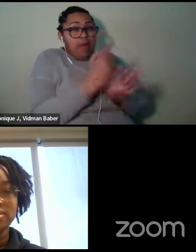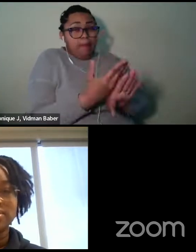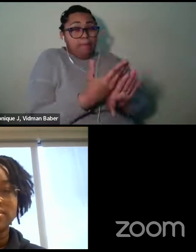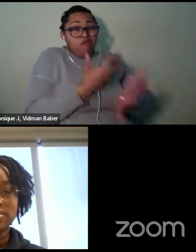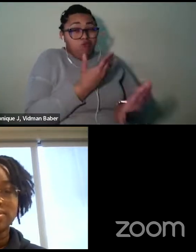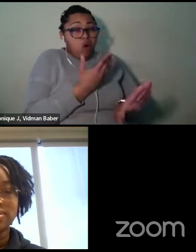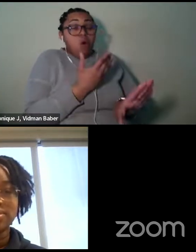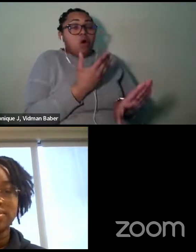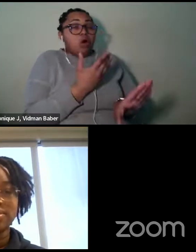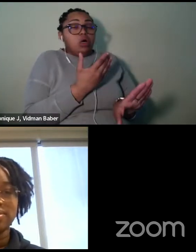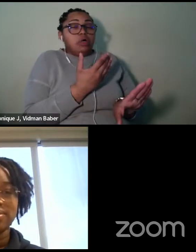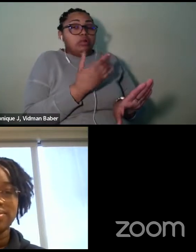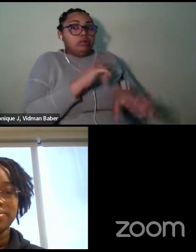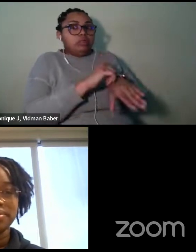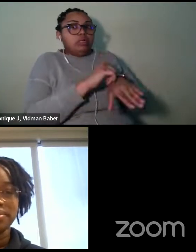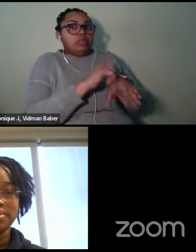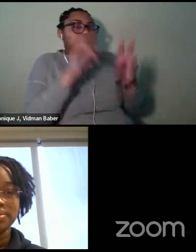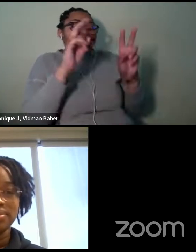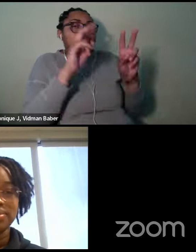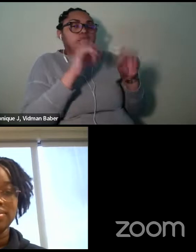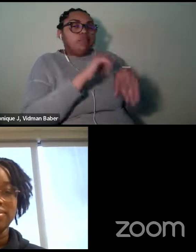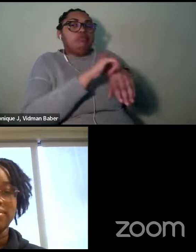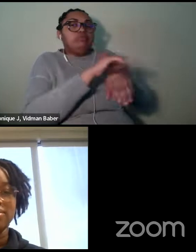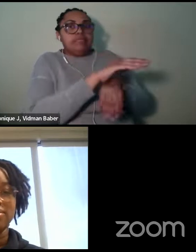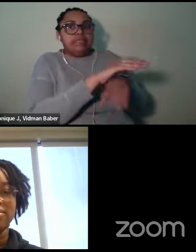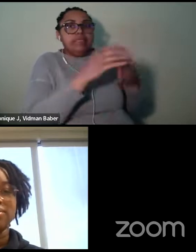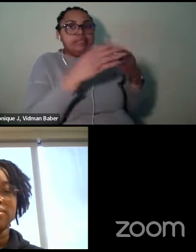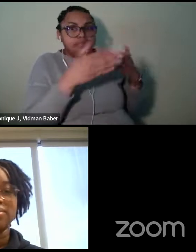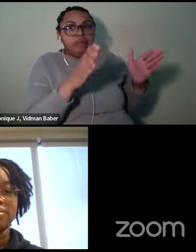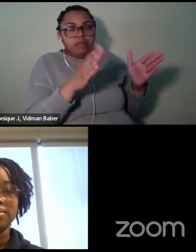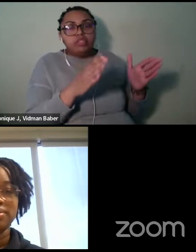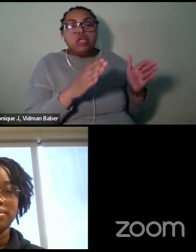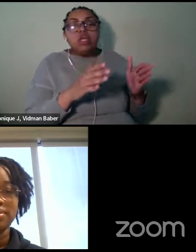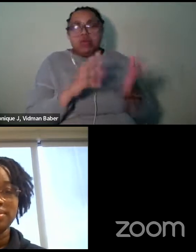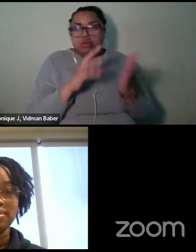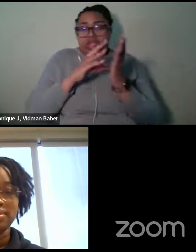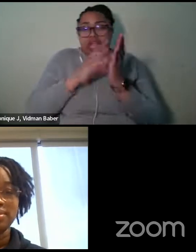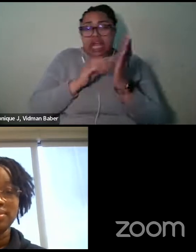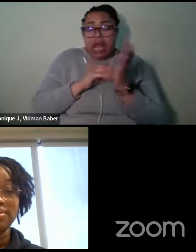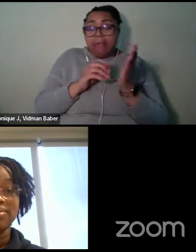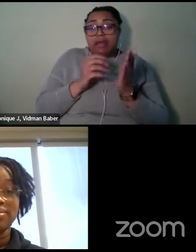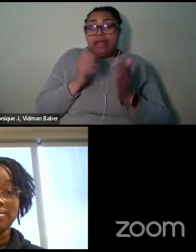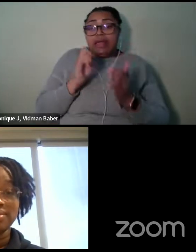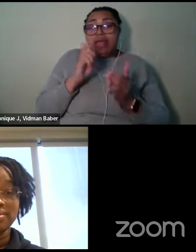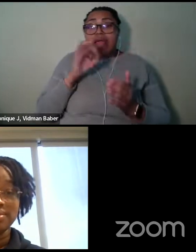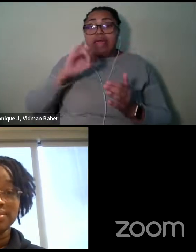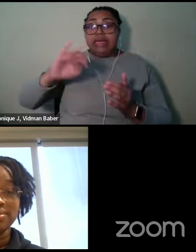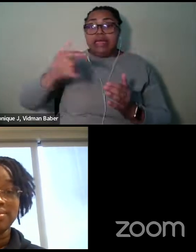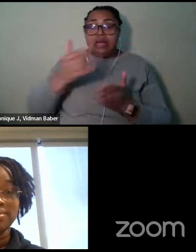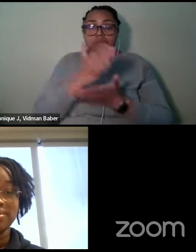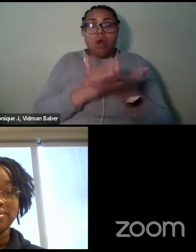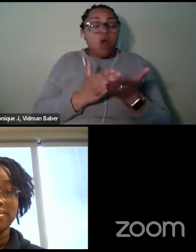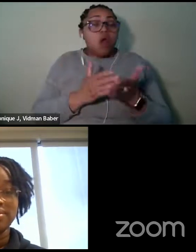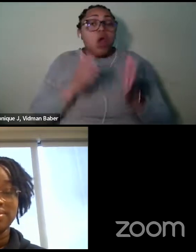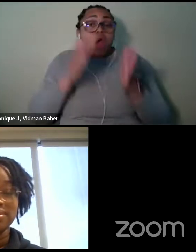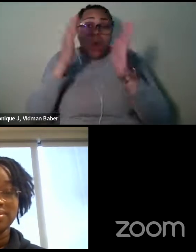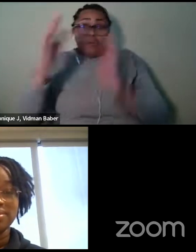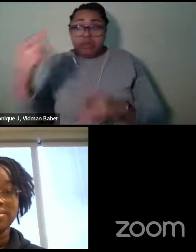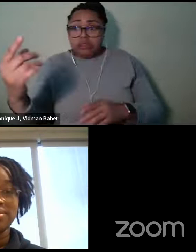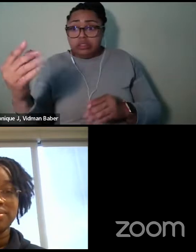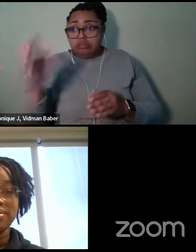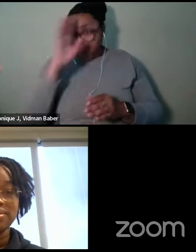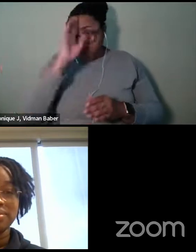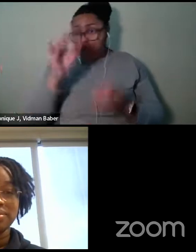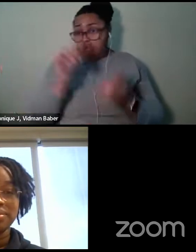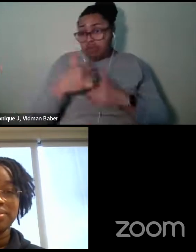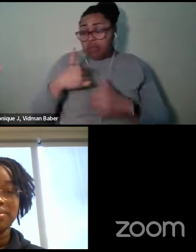because this is someone whose opinion I valued, you know, very highly, I changed it. I took, I took it all out. Cause I was like,